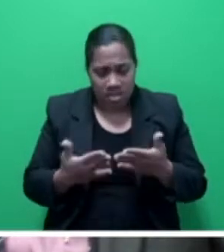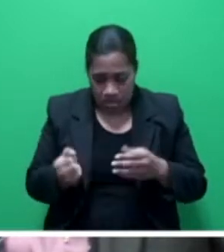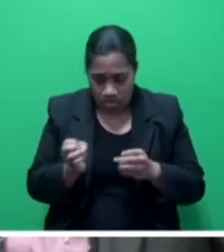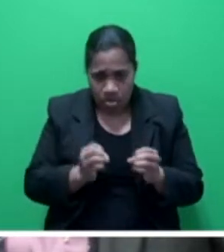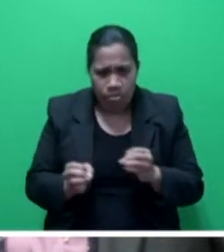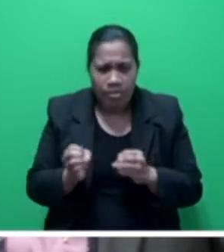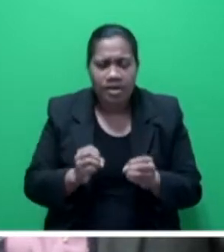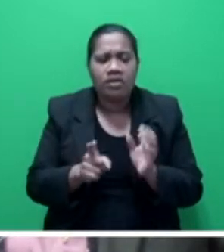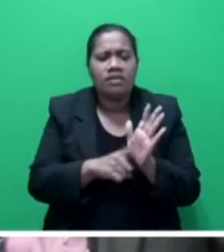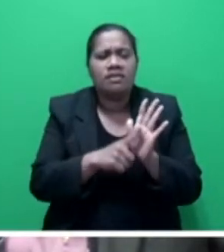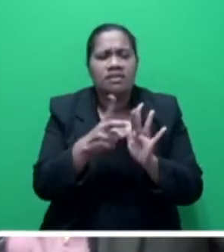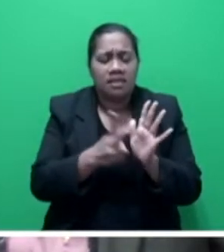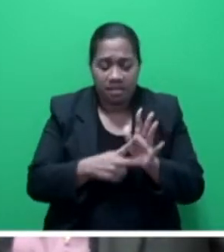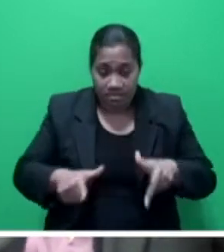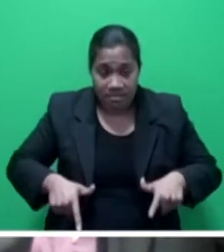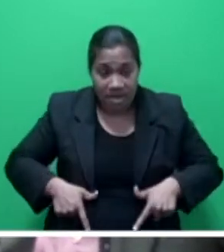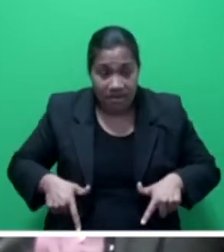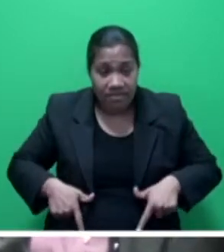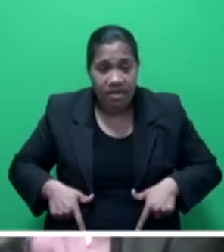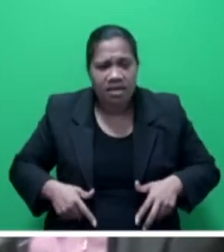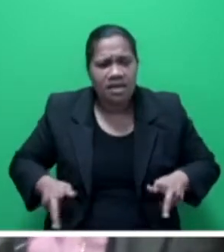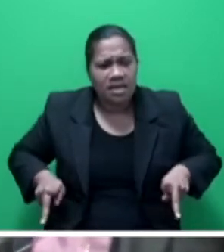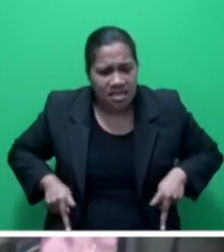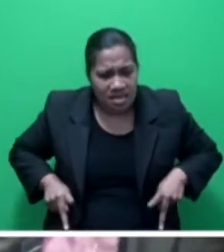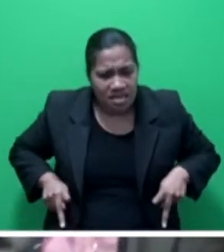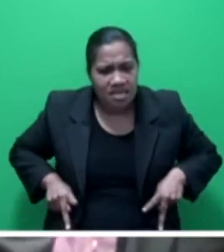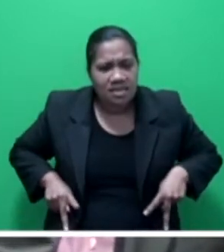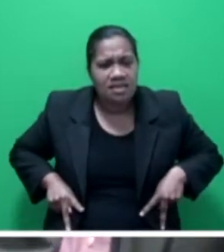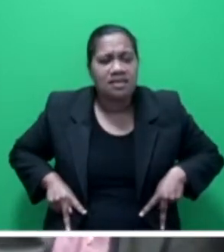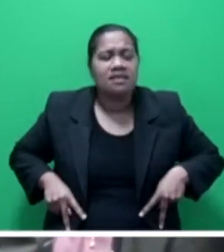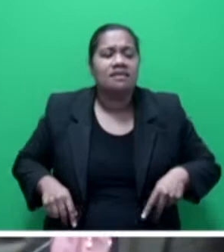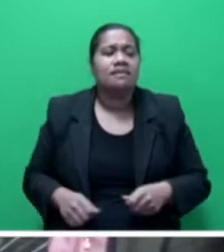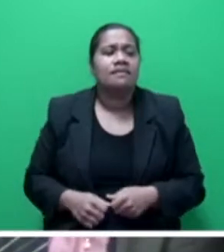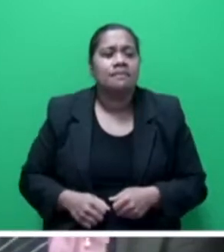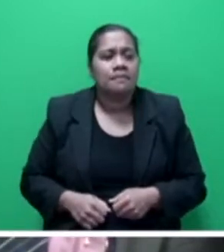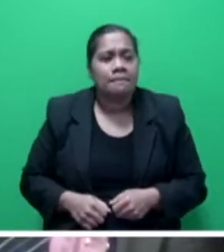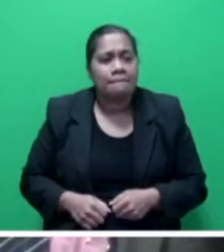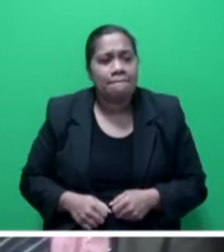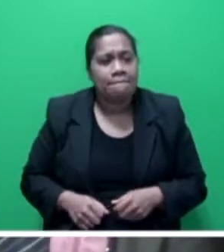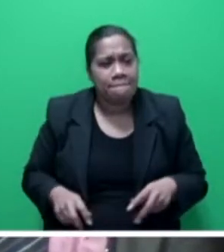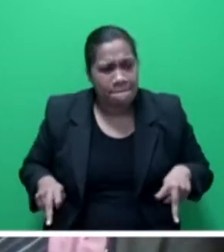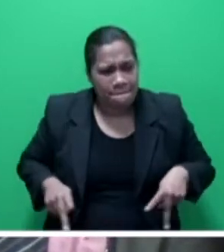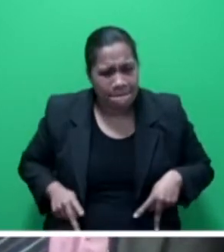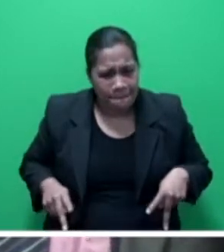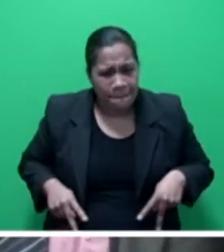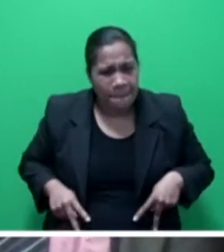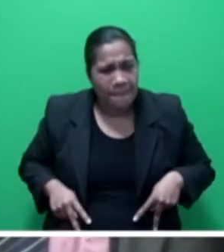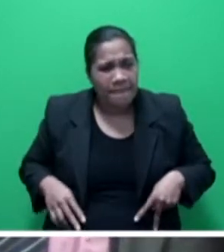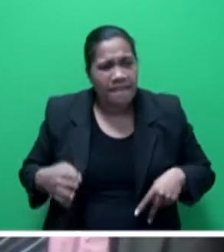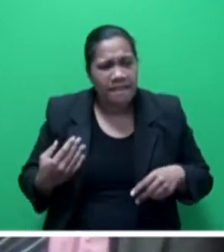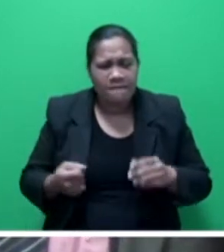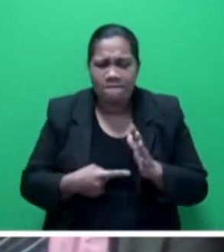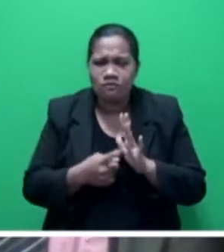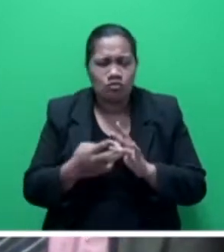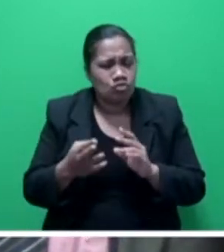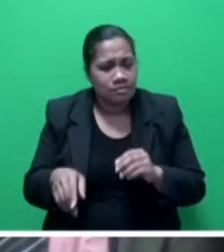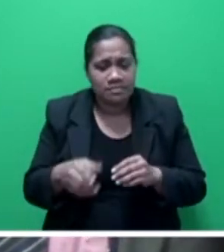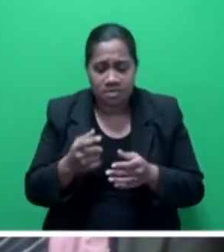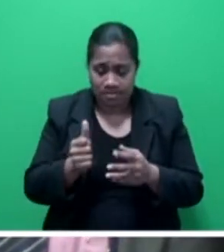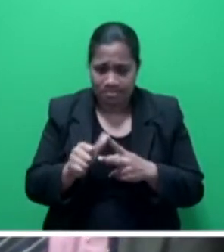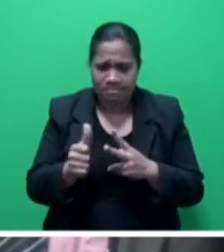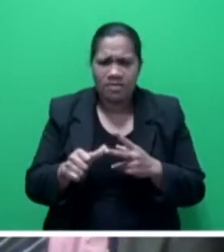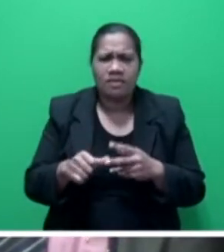operating on the kidneys, removing tumors from the kidneys and kidneys that have tumors with and also the bowel